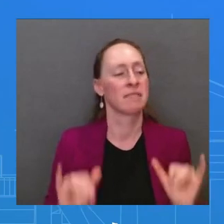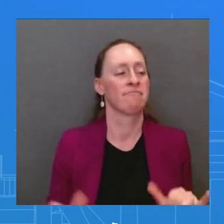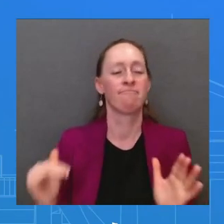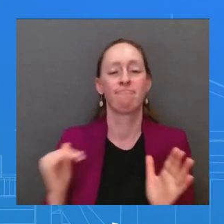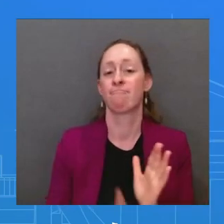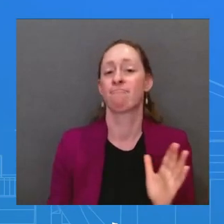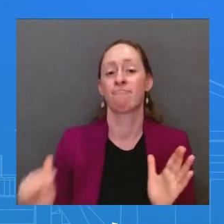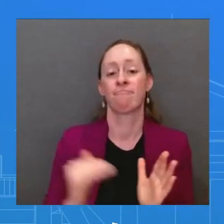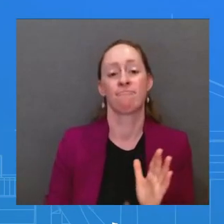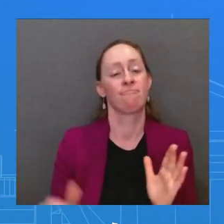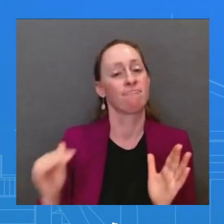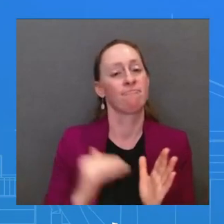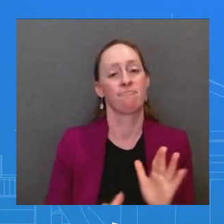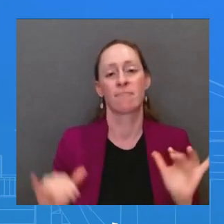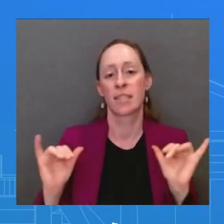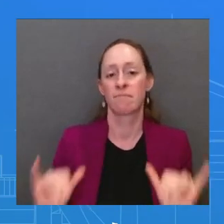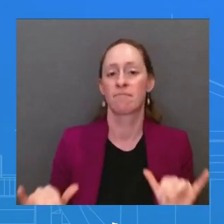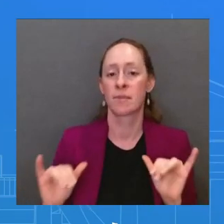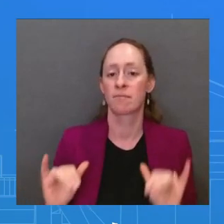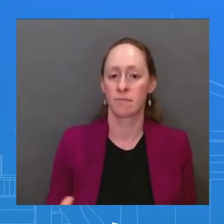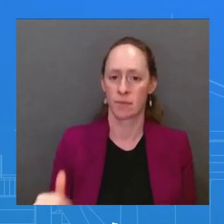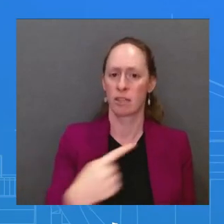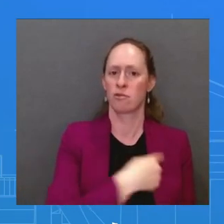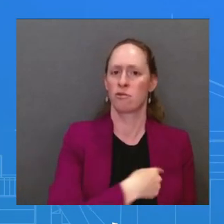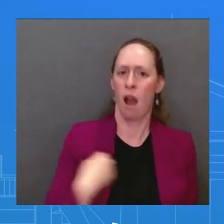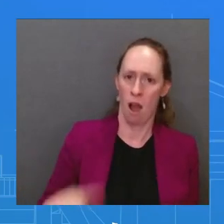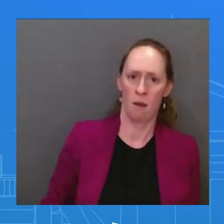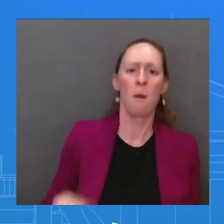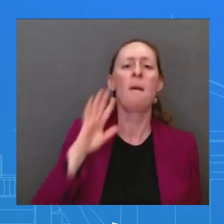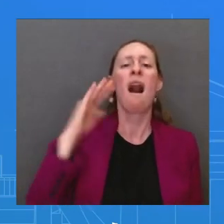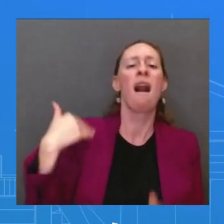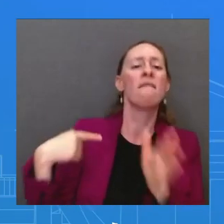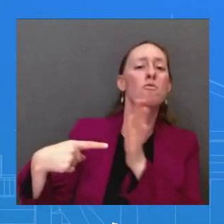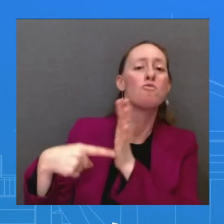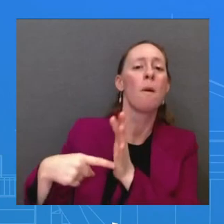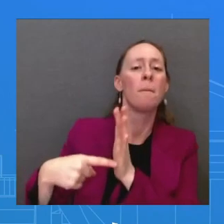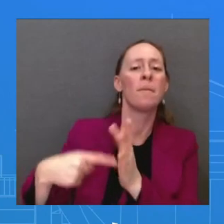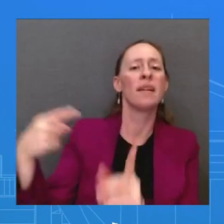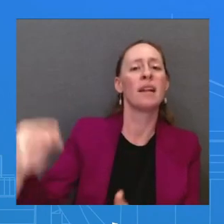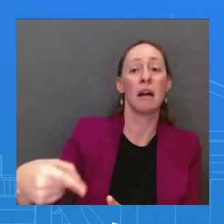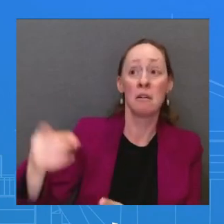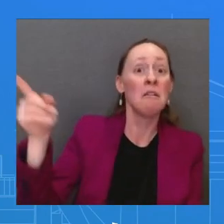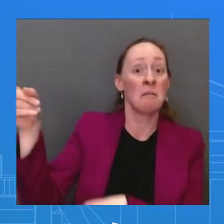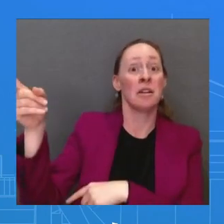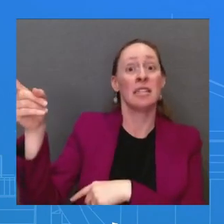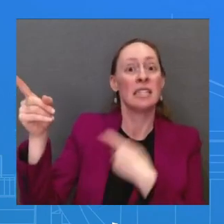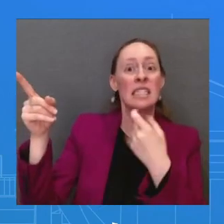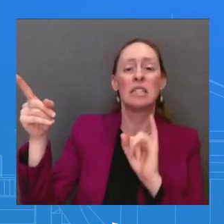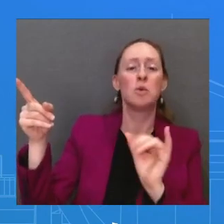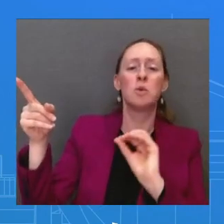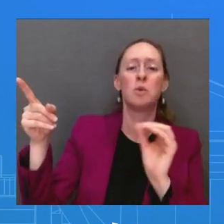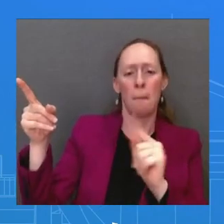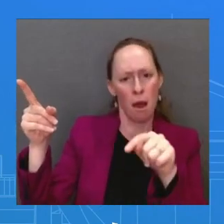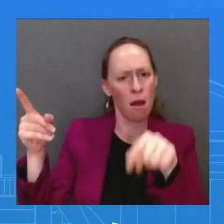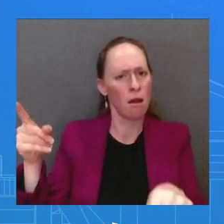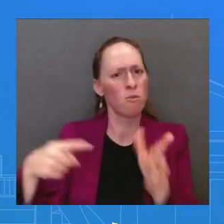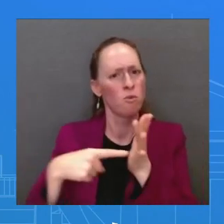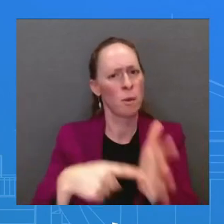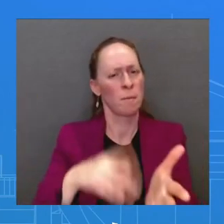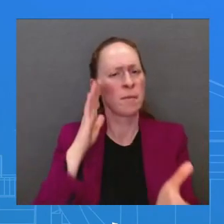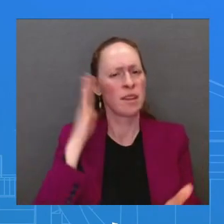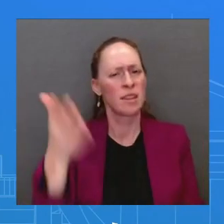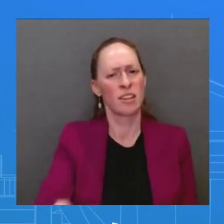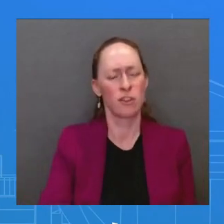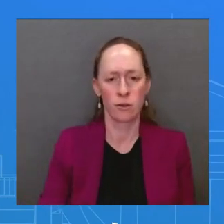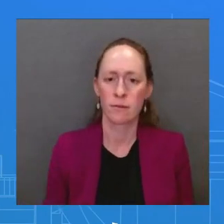leader level. But the United States is going to put forward the same straightforward, in our view, clear-cut case for why this is so important. And more